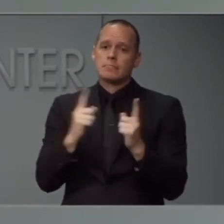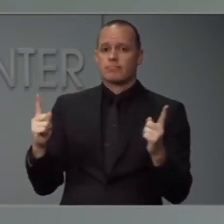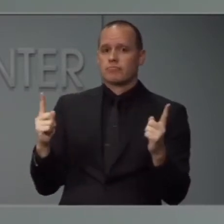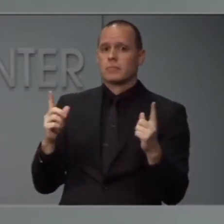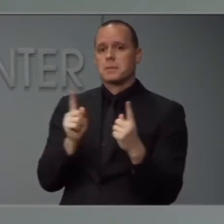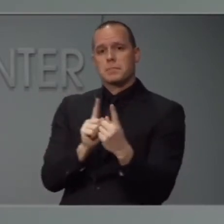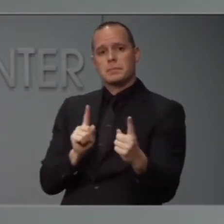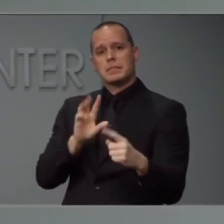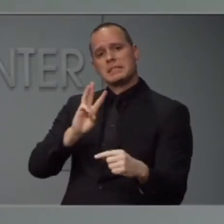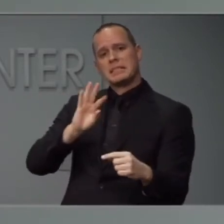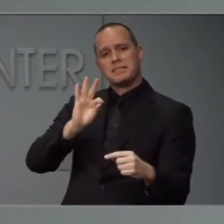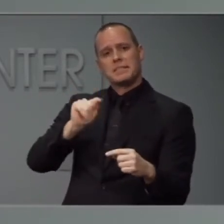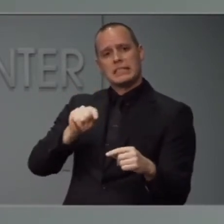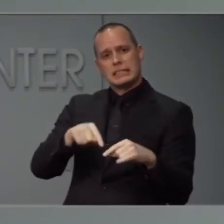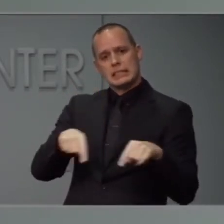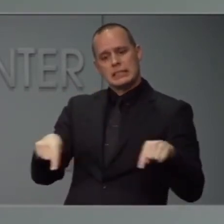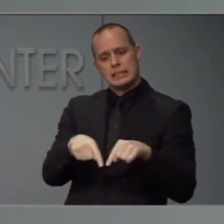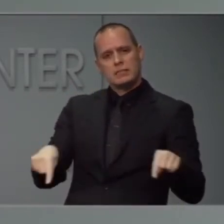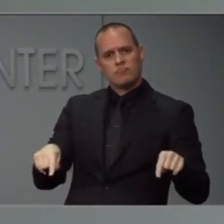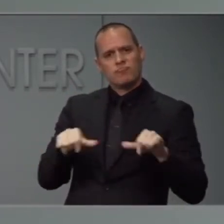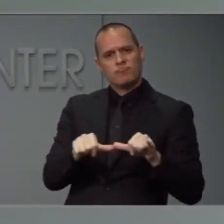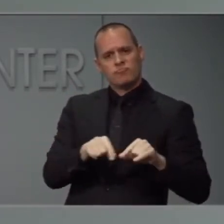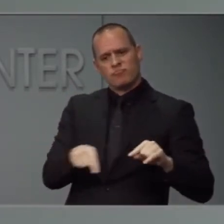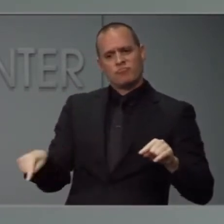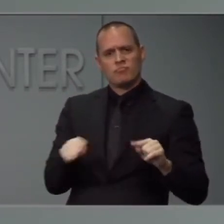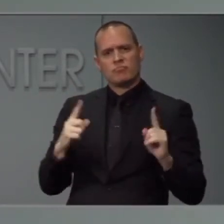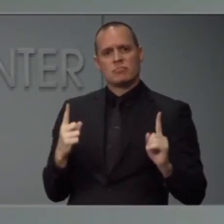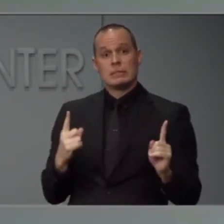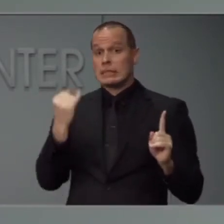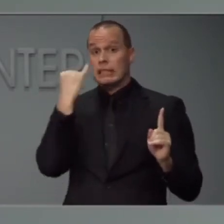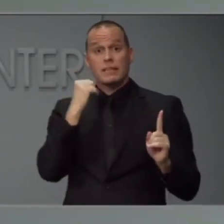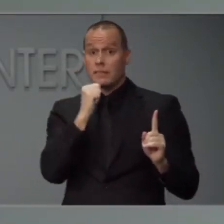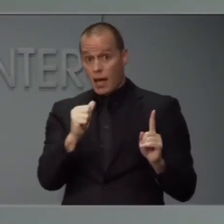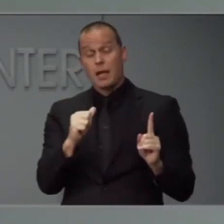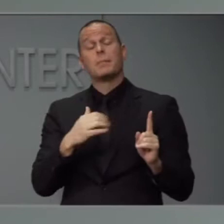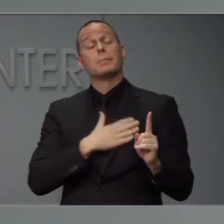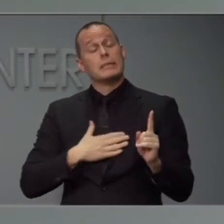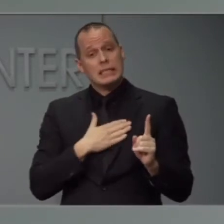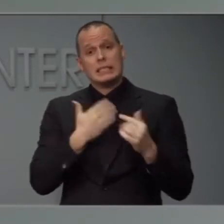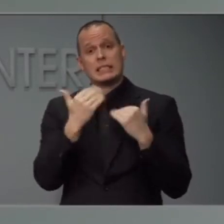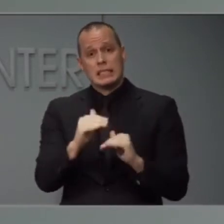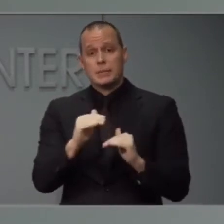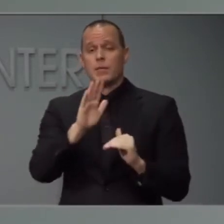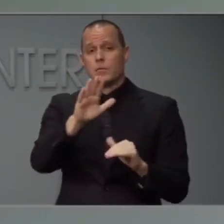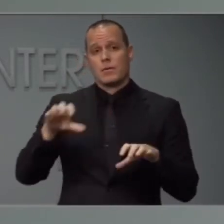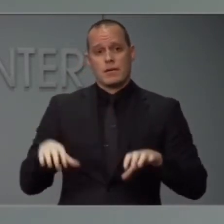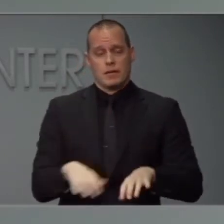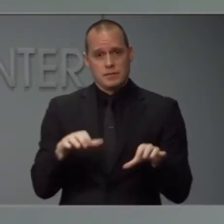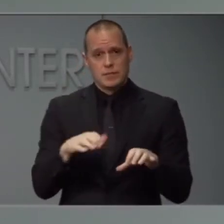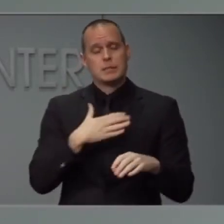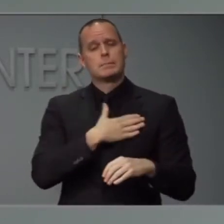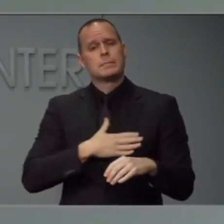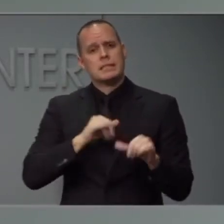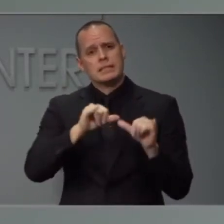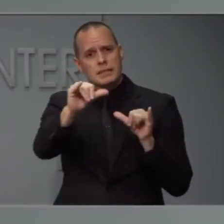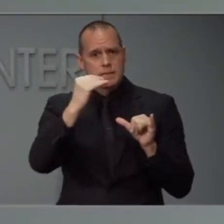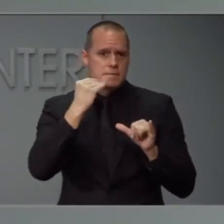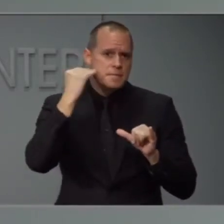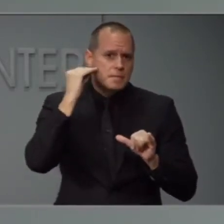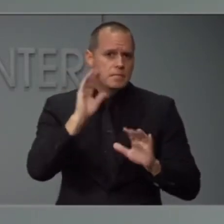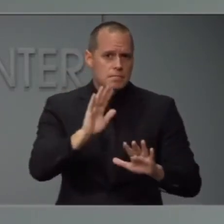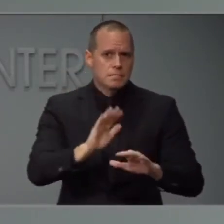possible. And if not, then we want you to be limiting all of your activities and to please stay home.